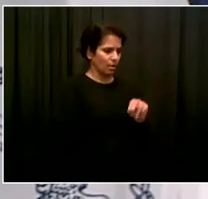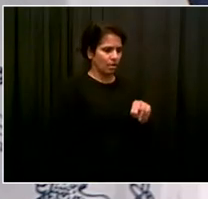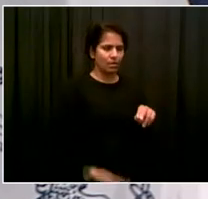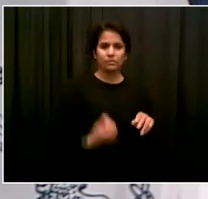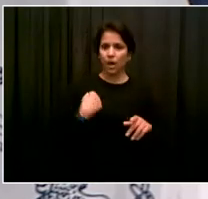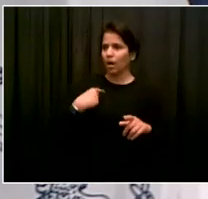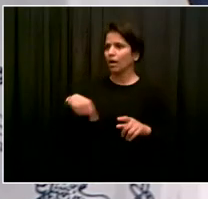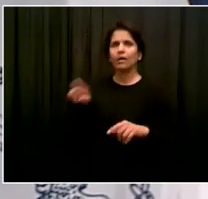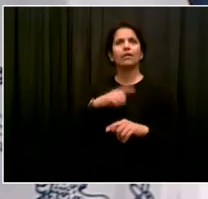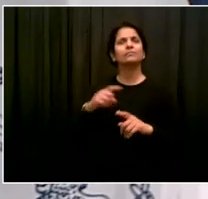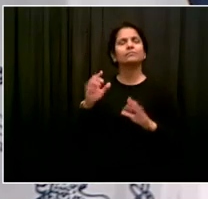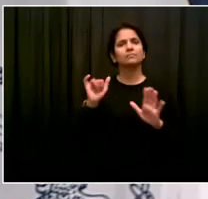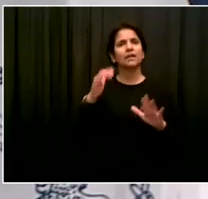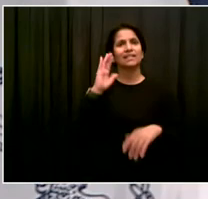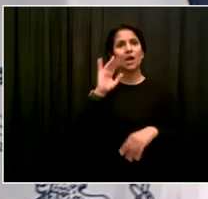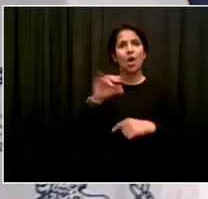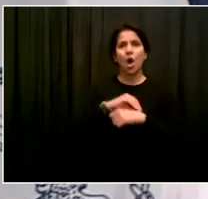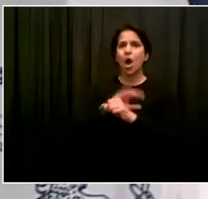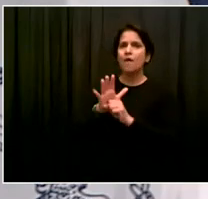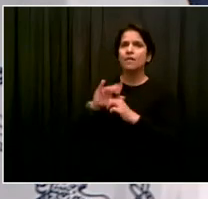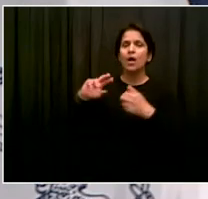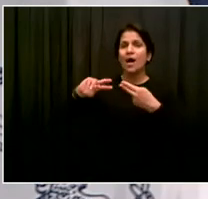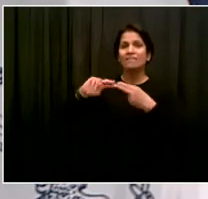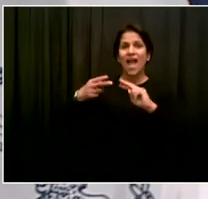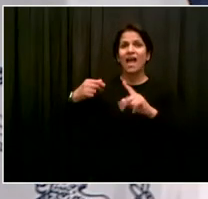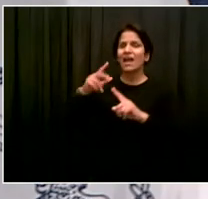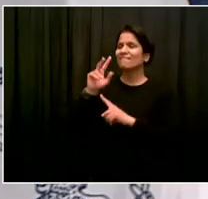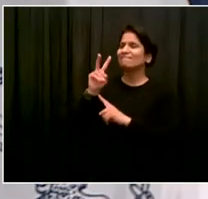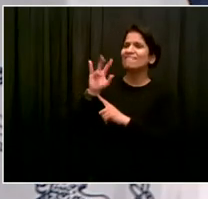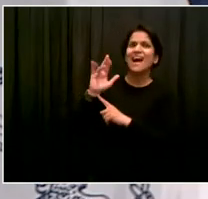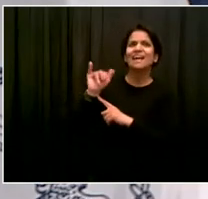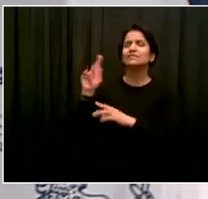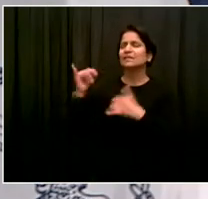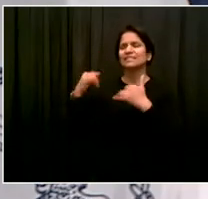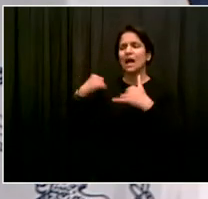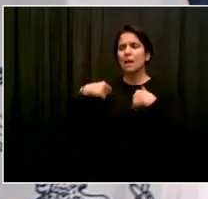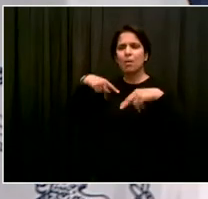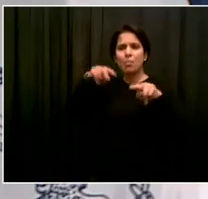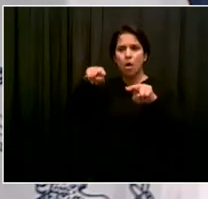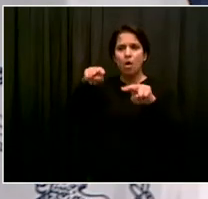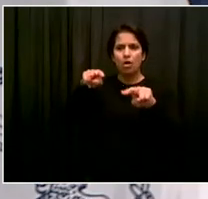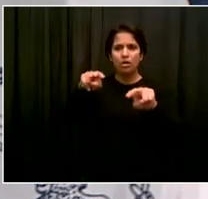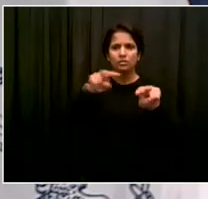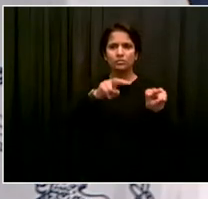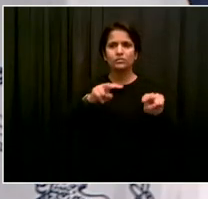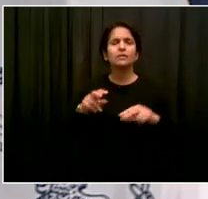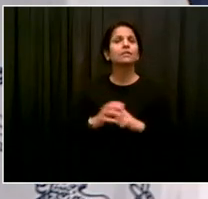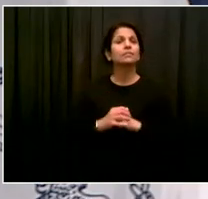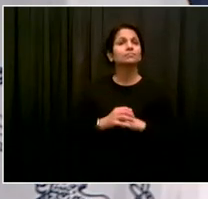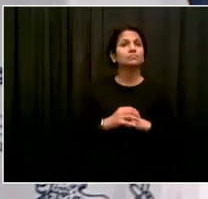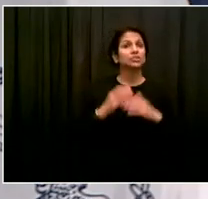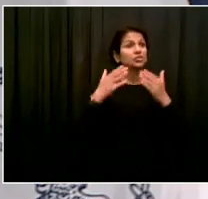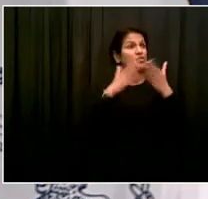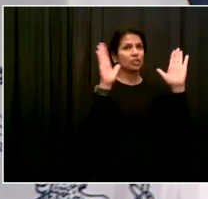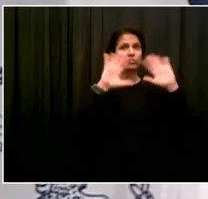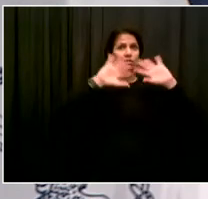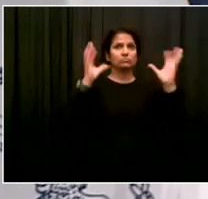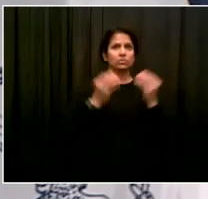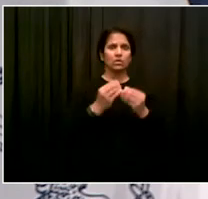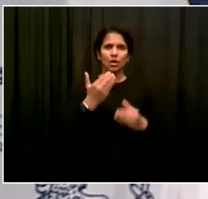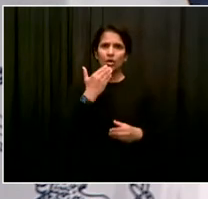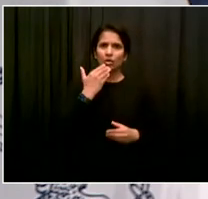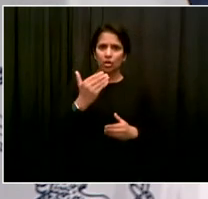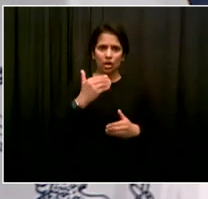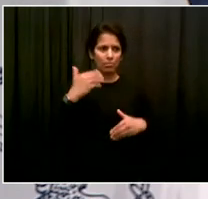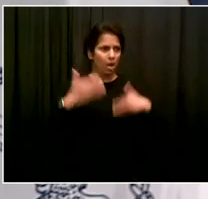listening. They will insist rightfully on those qualifiers. But overall, we're making a lot of progress. And you know, huge number of people getting